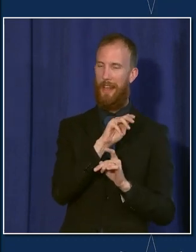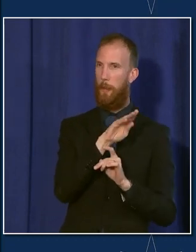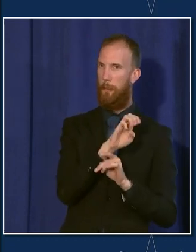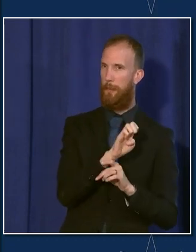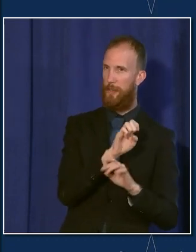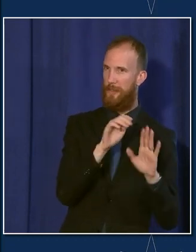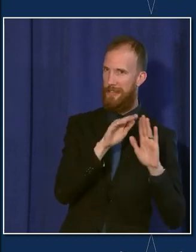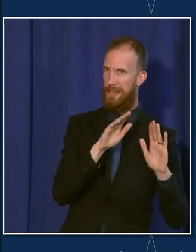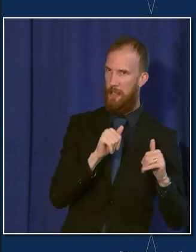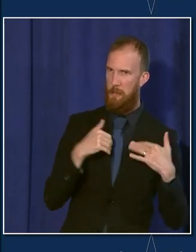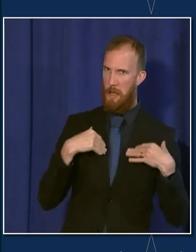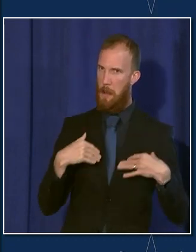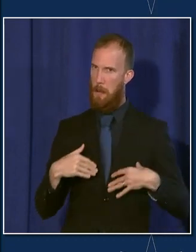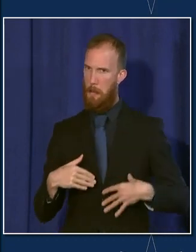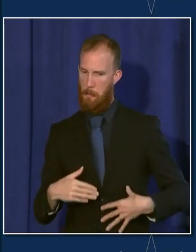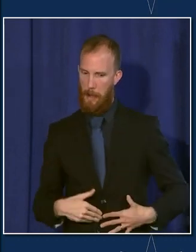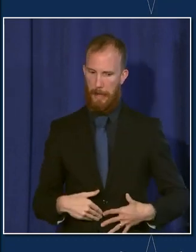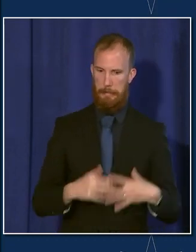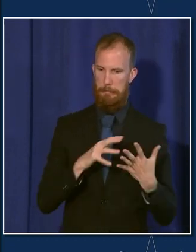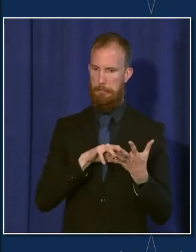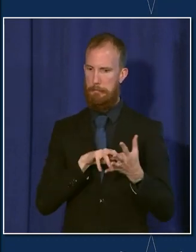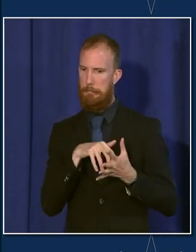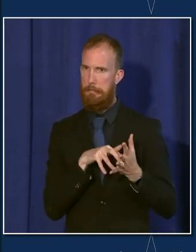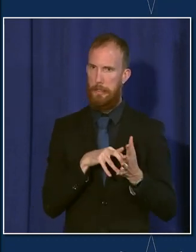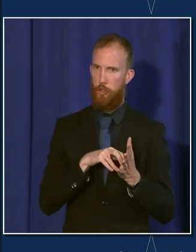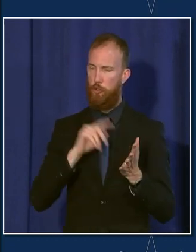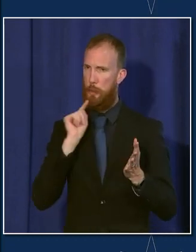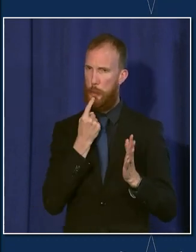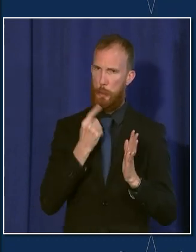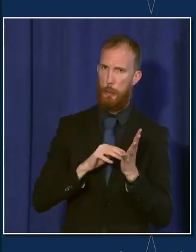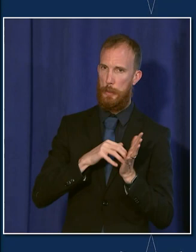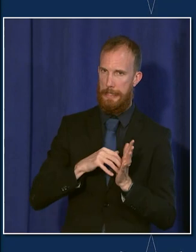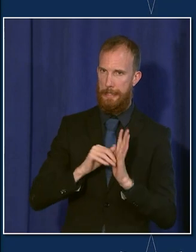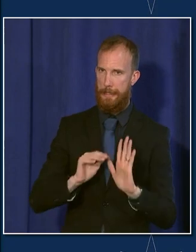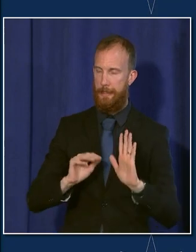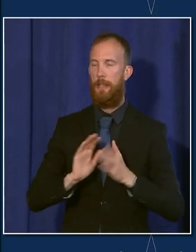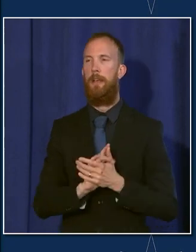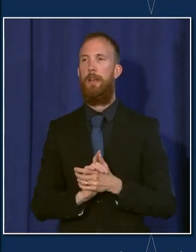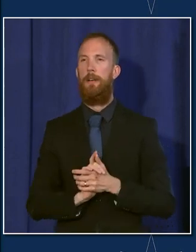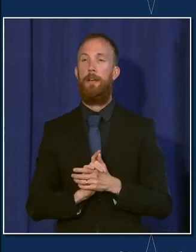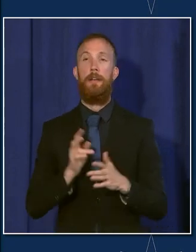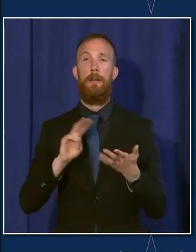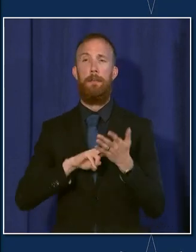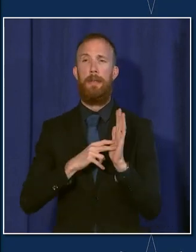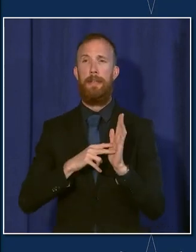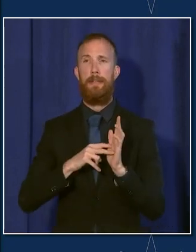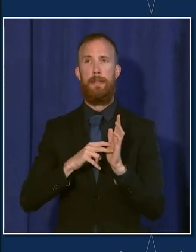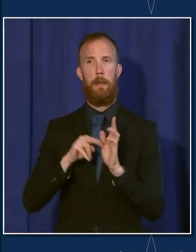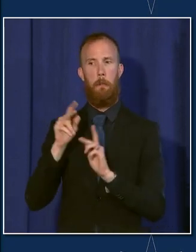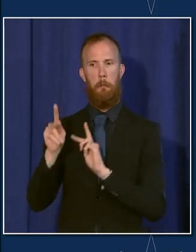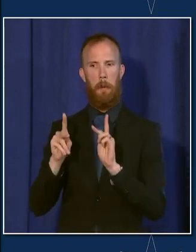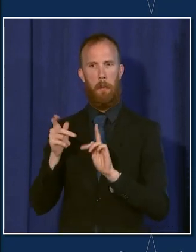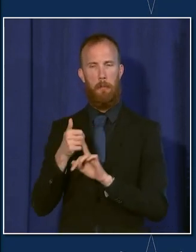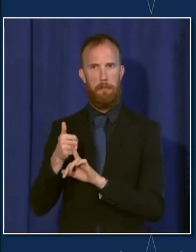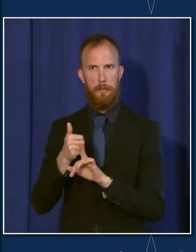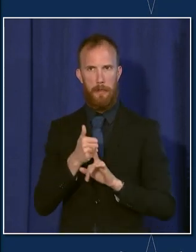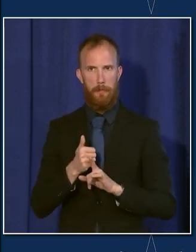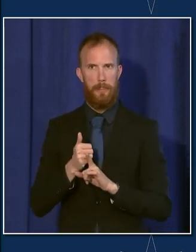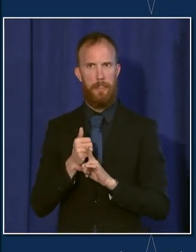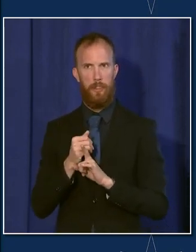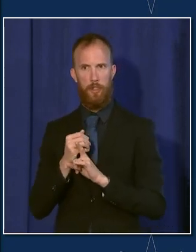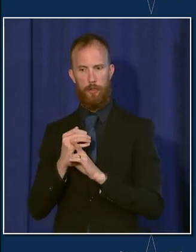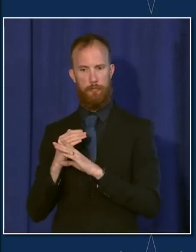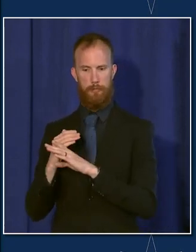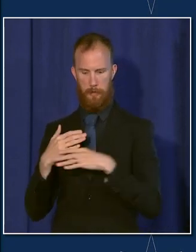that. We'll talk, but I wanted to just highlight where we are. So people who have a severely compromised immune system,